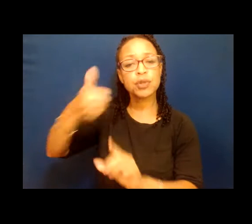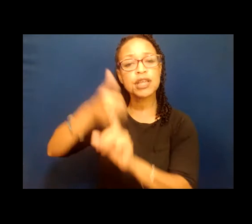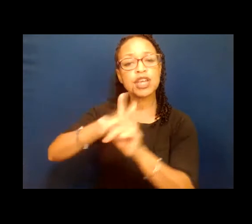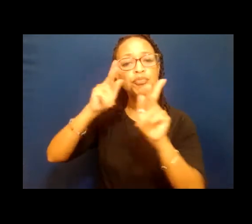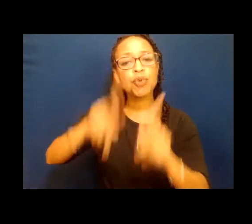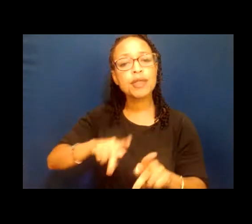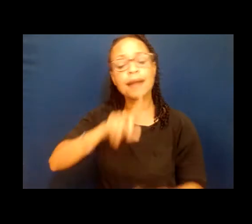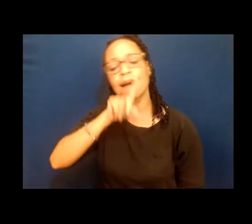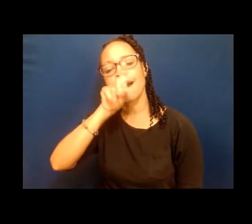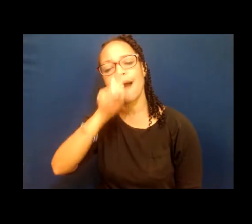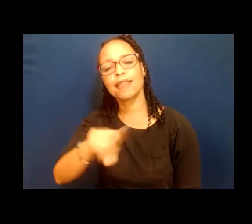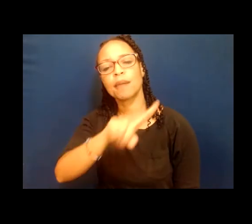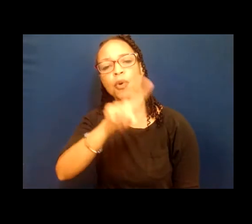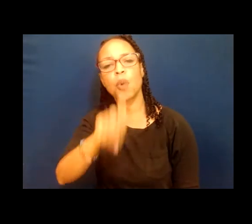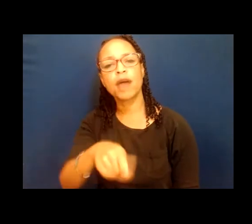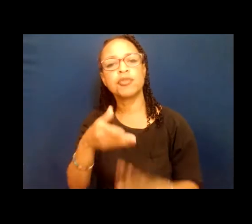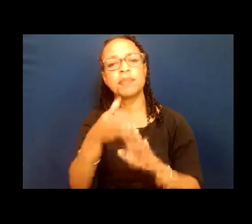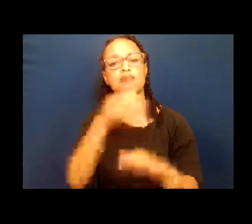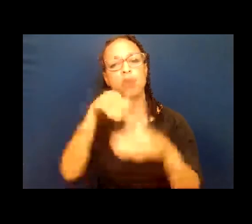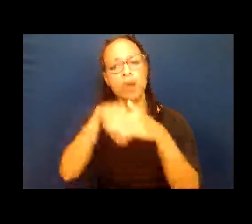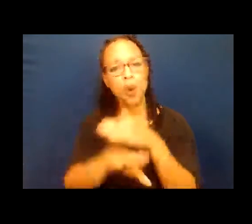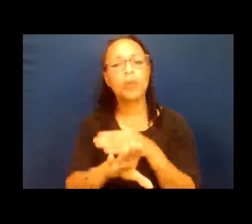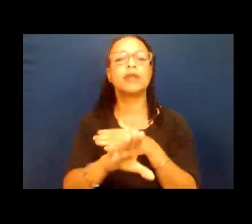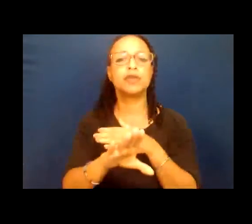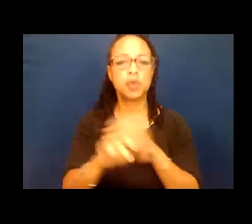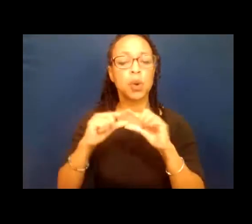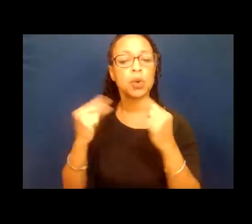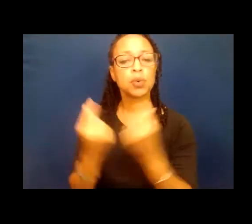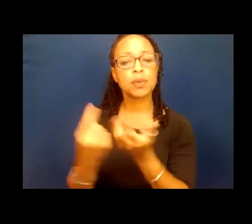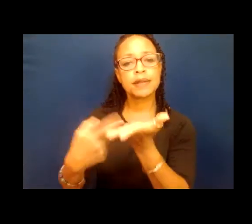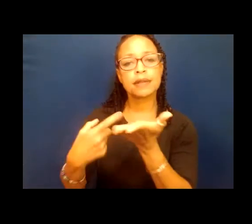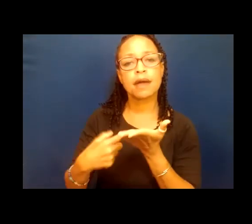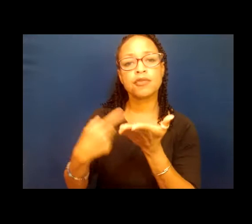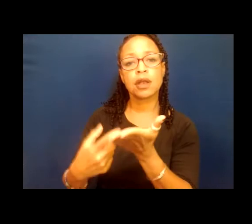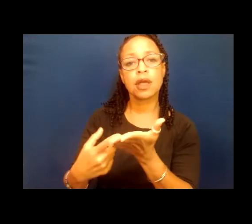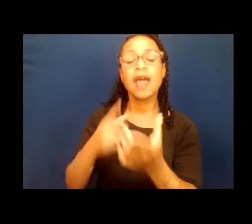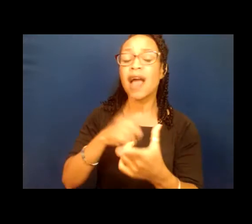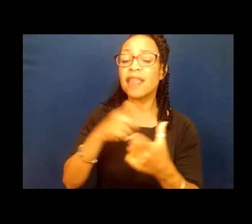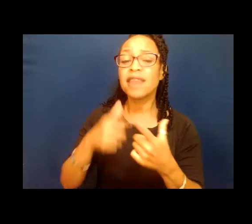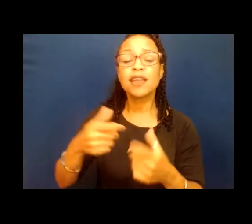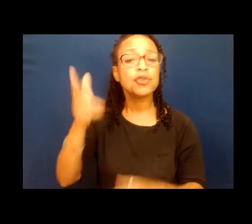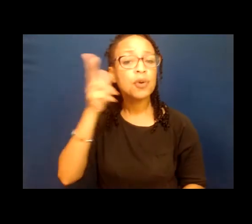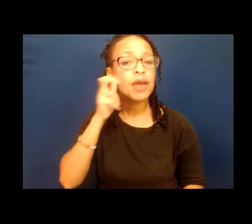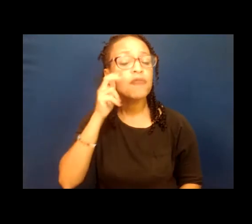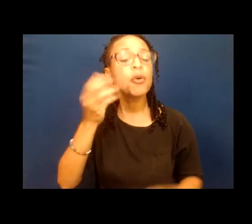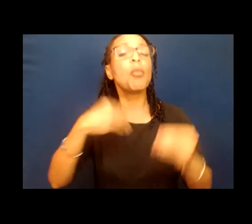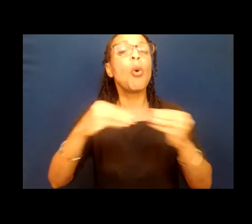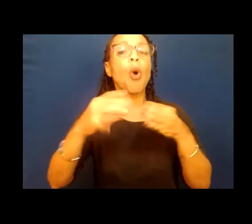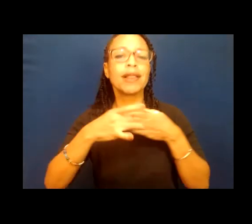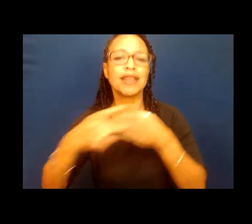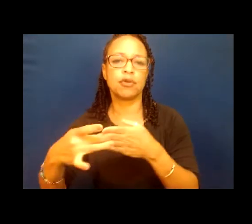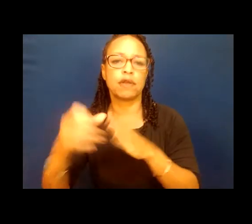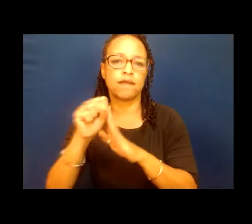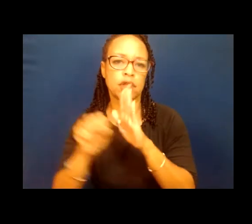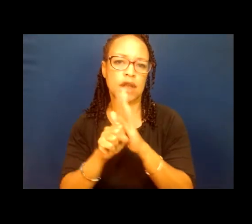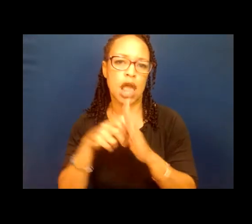question before we go into a group discussion. And afterwards, you're here for more leaders within our state party. Thank you for